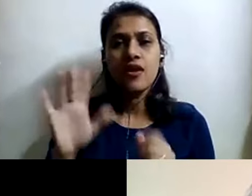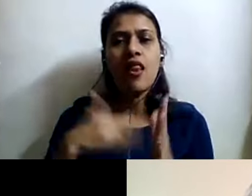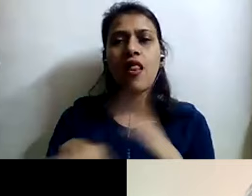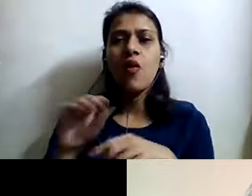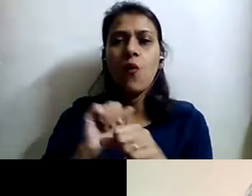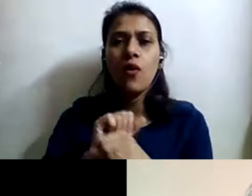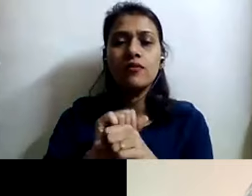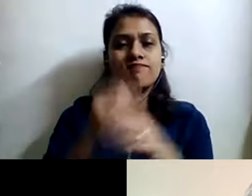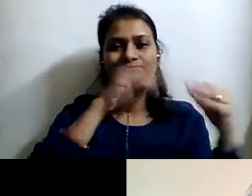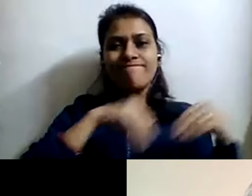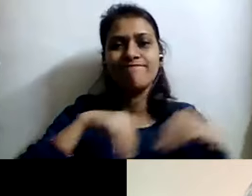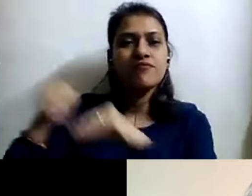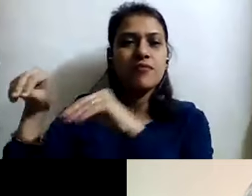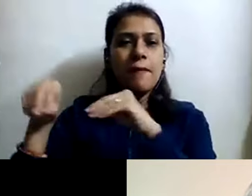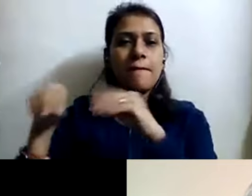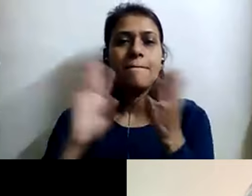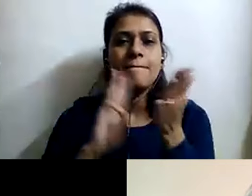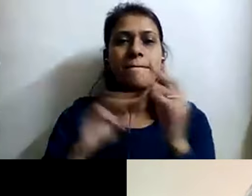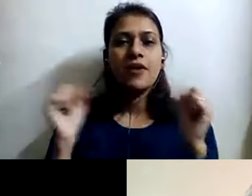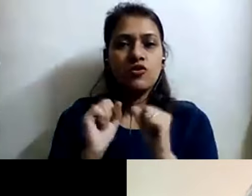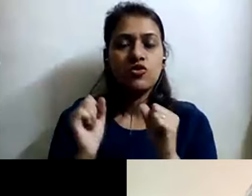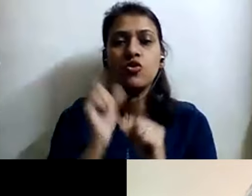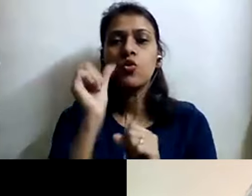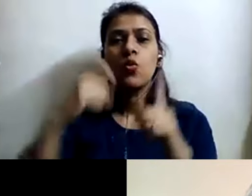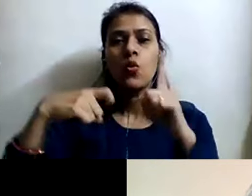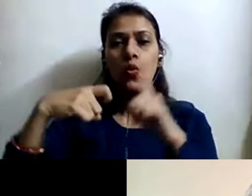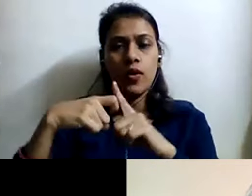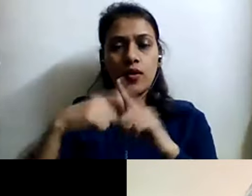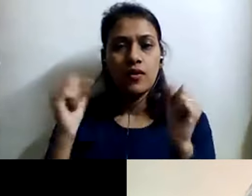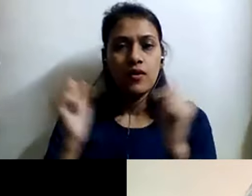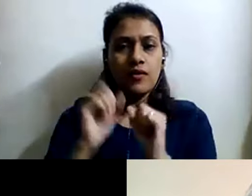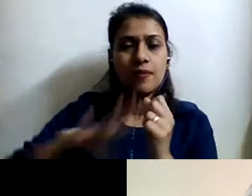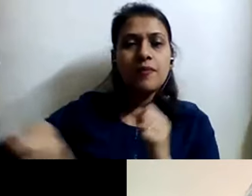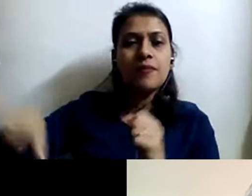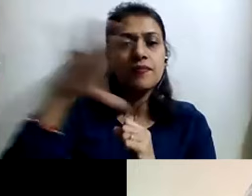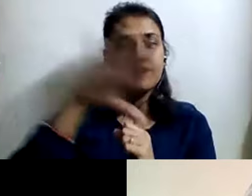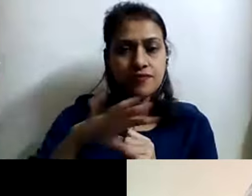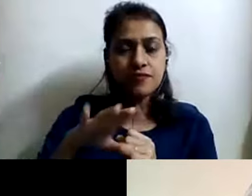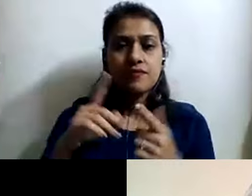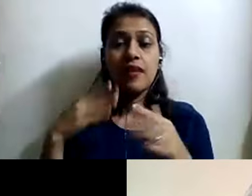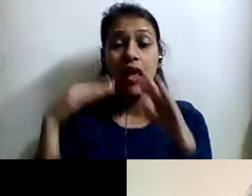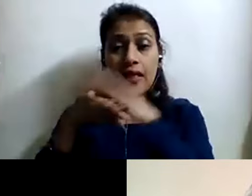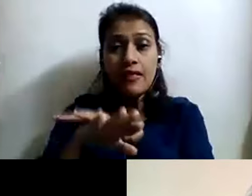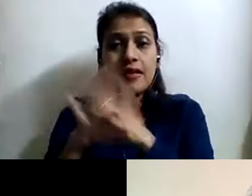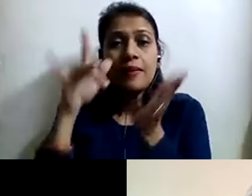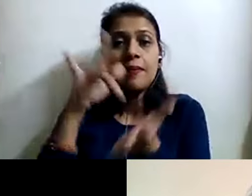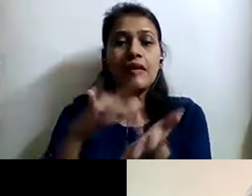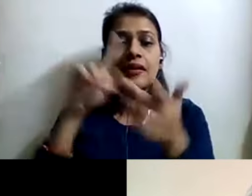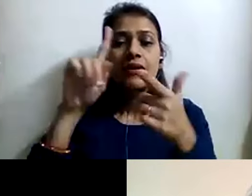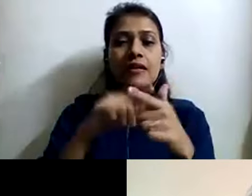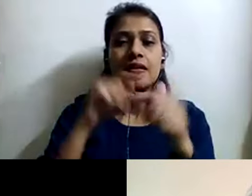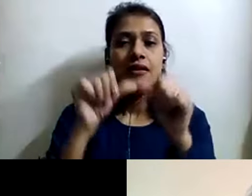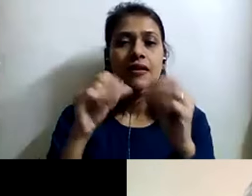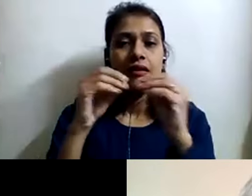Missouri where she has set up Uttarakhand's first private nature reserve at Jabarkhet, which aims to combine